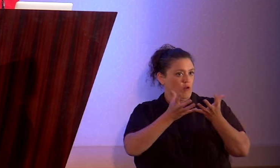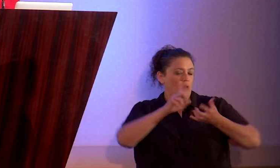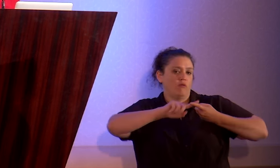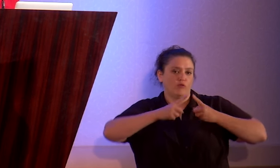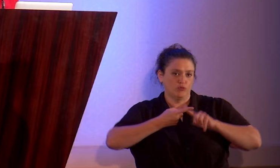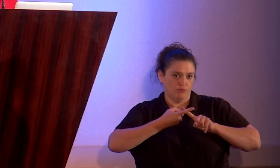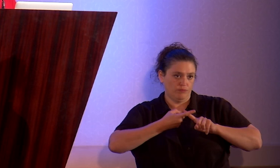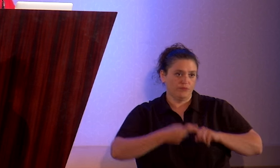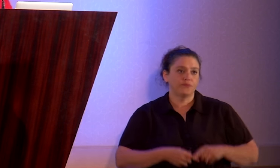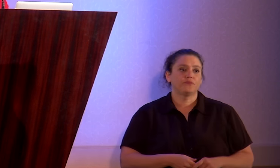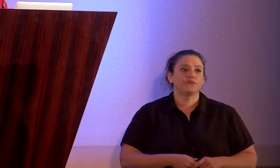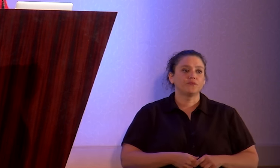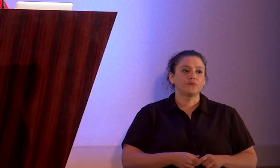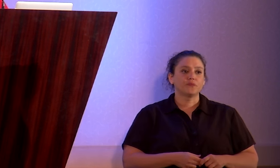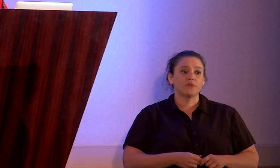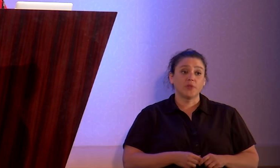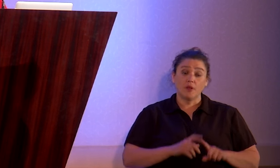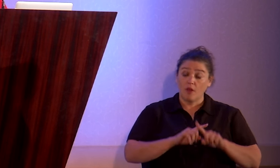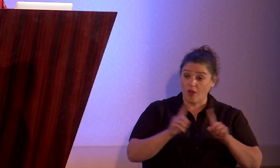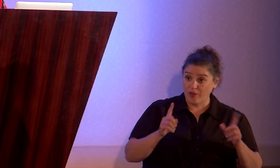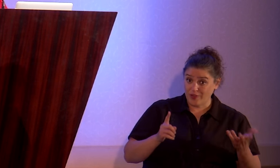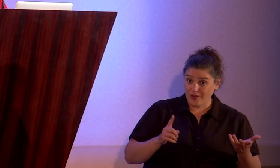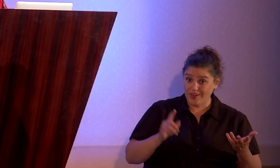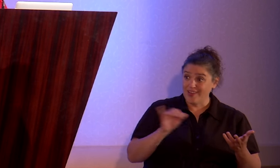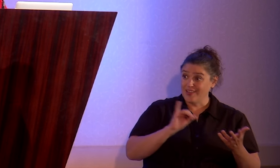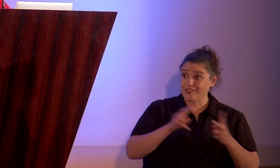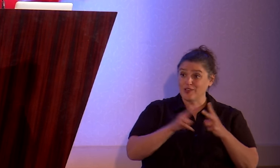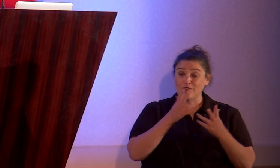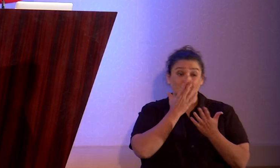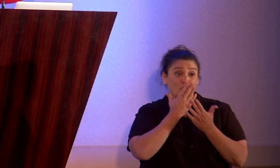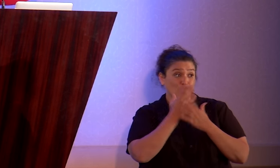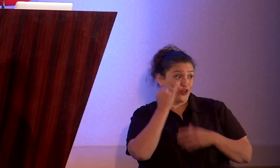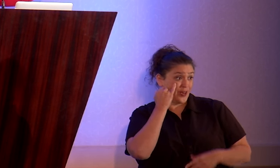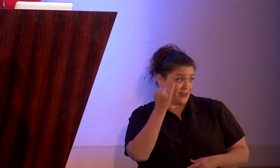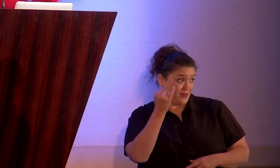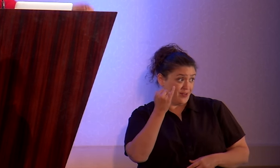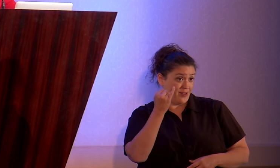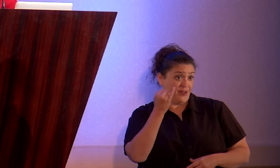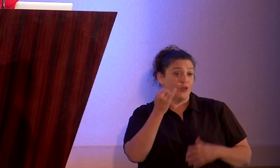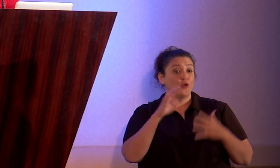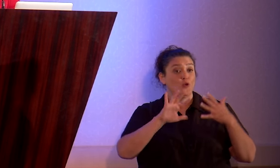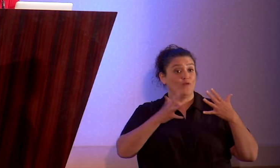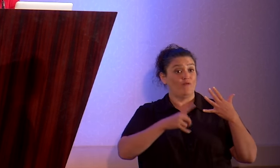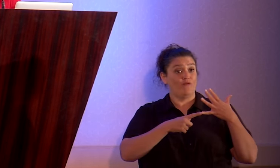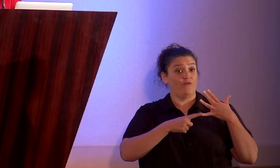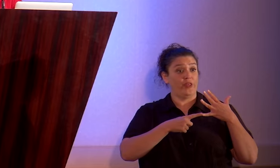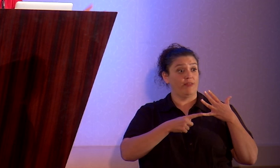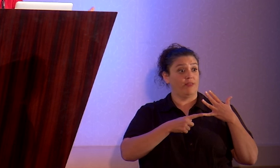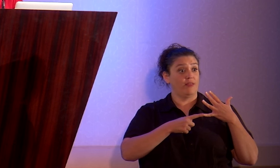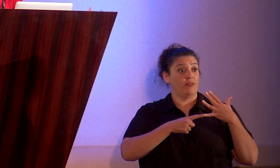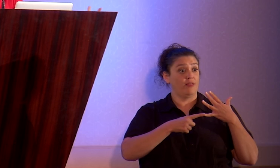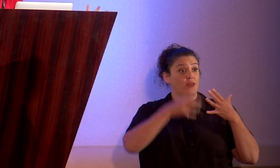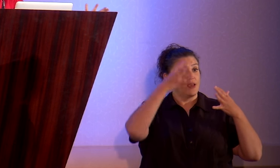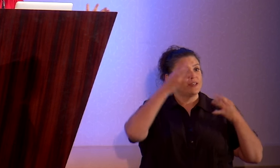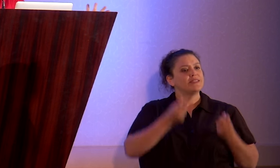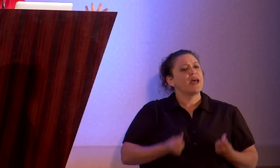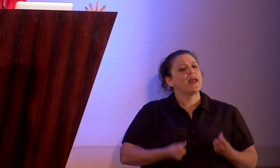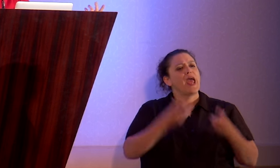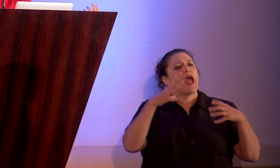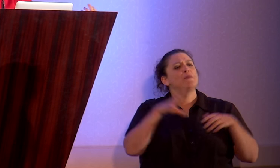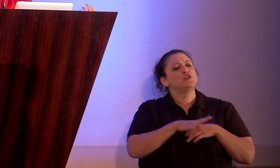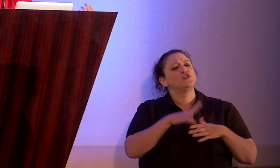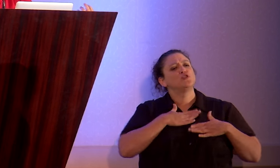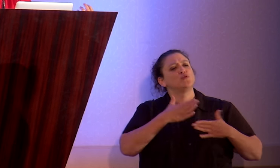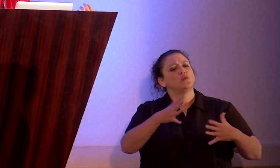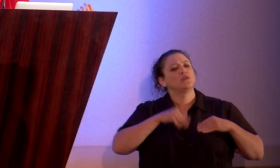On the other hand, it is also a very good idea to, number five, decide how much shit you're really willing to